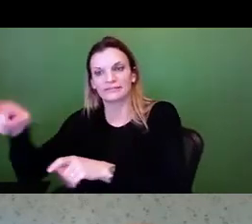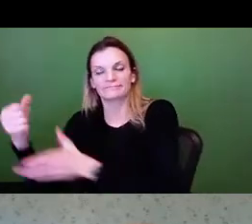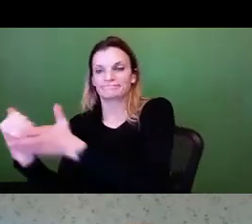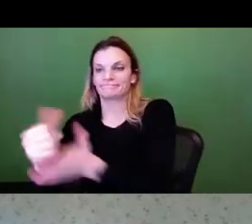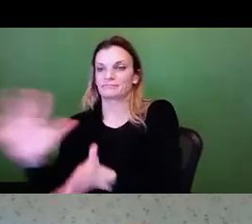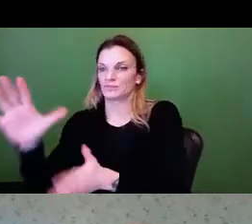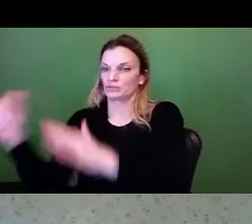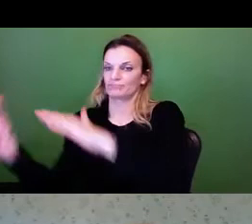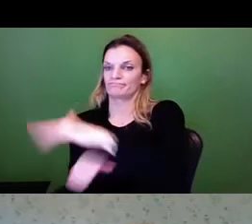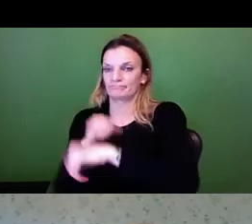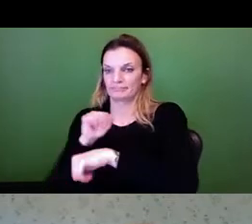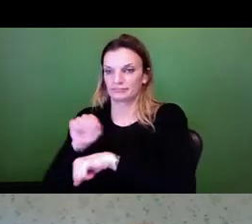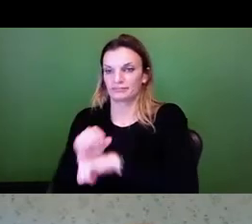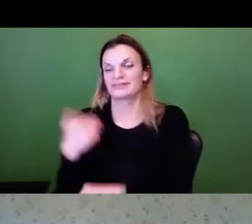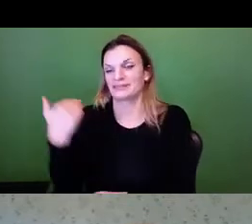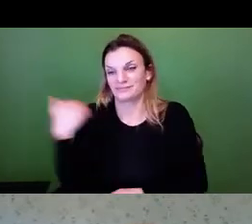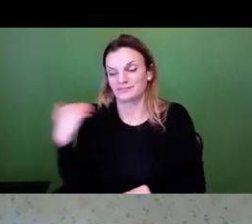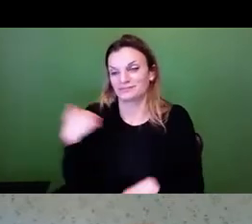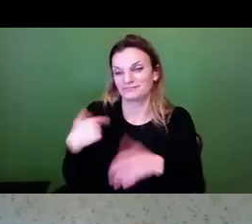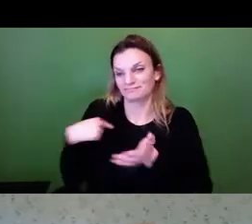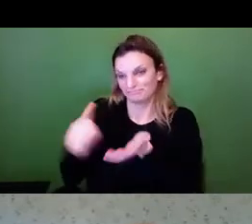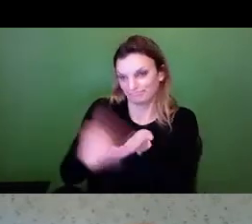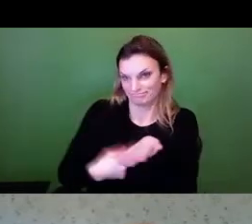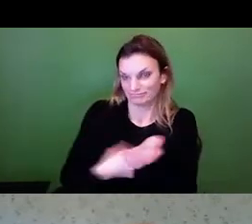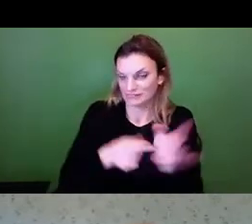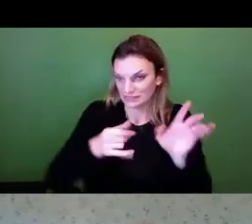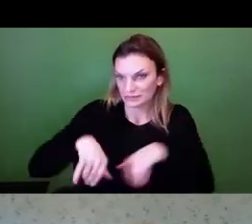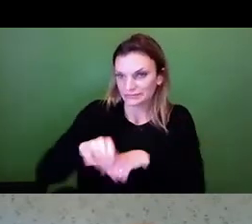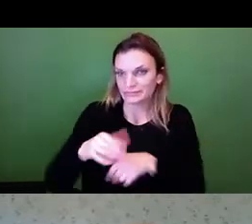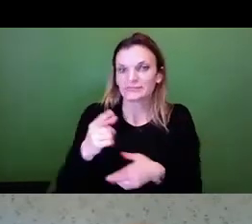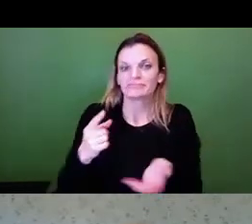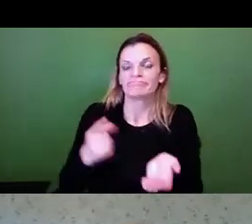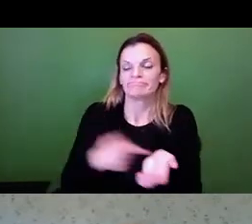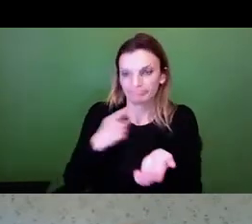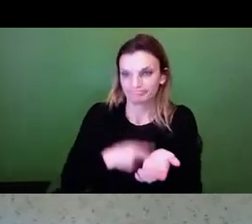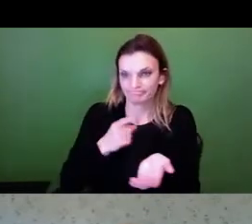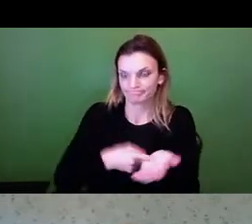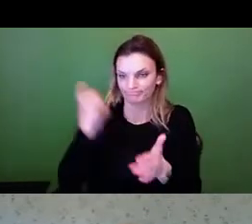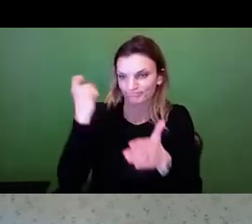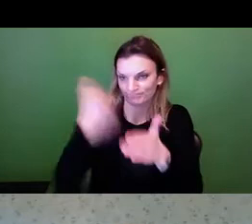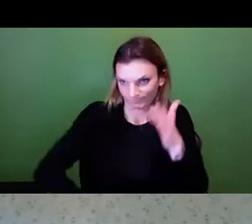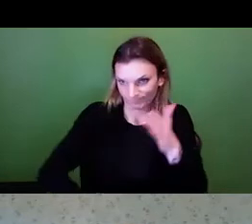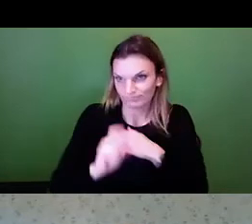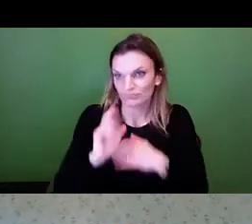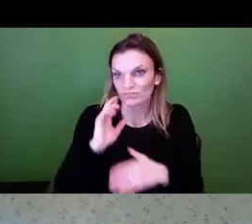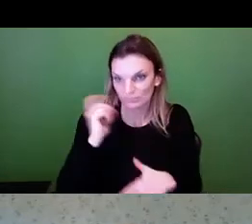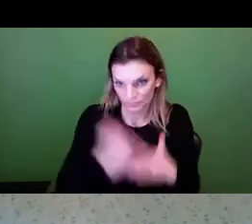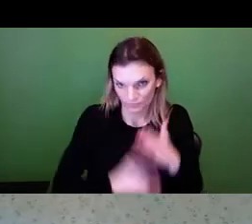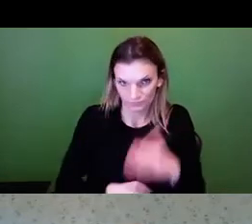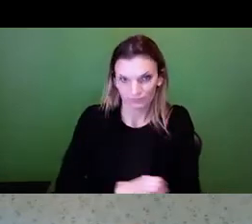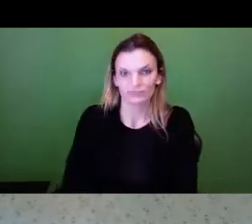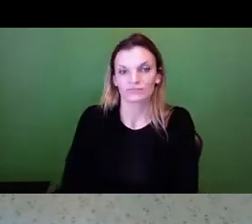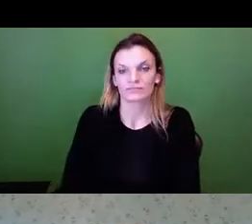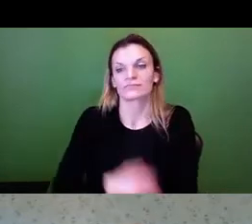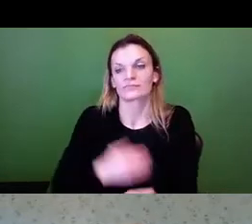So I talked earlier about our standards, and if we issue citations, and generally there's penalty, financial penalties